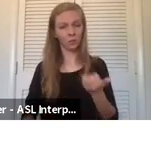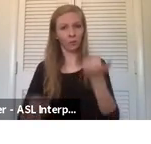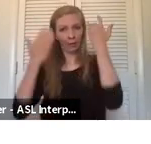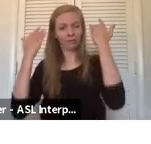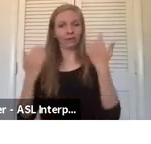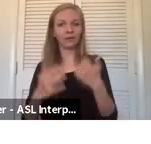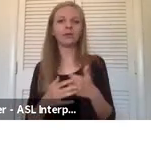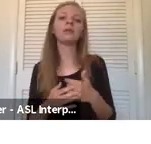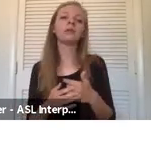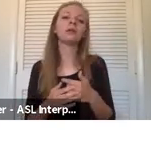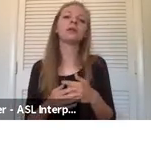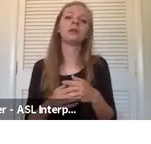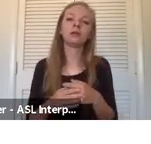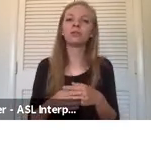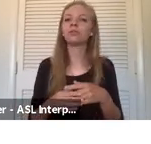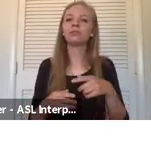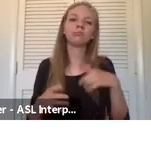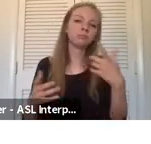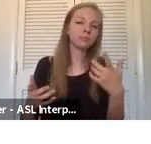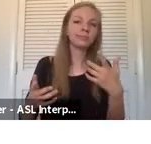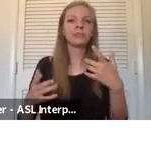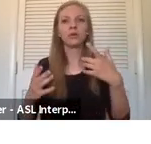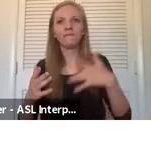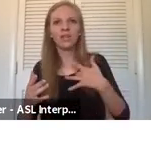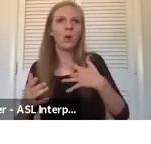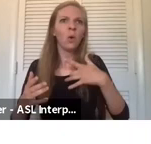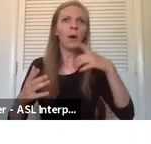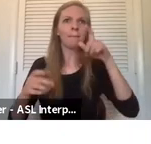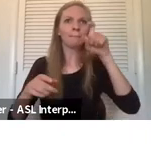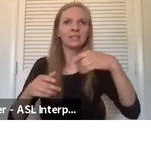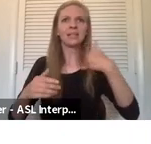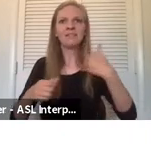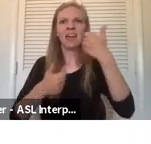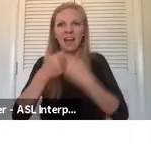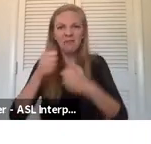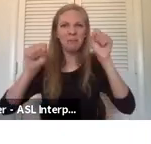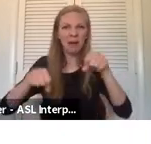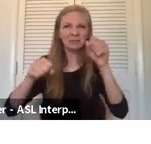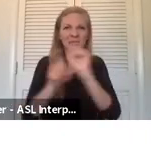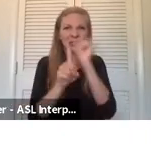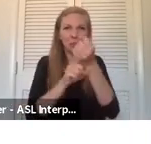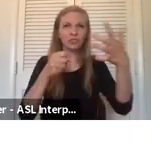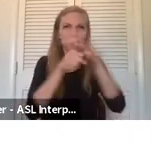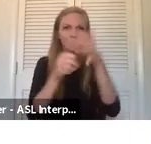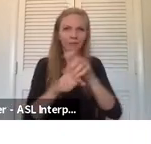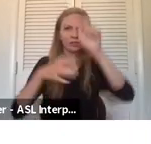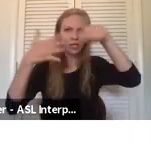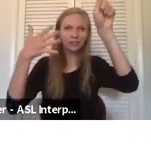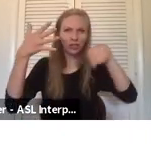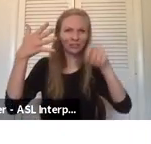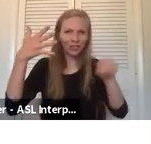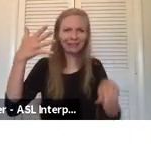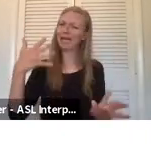go through every checklist and have every possible situation covered. And sometimes it's just, I mean, I like to